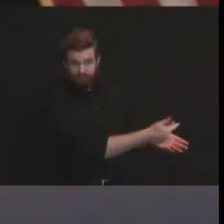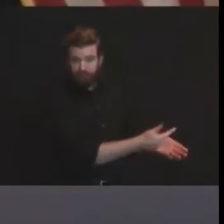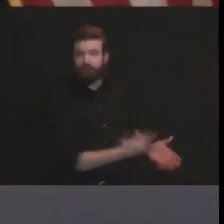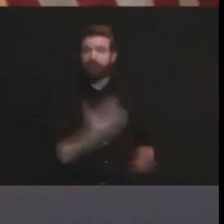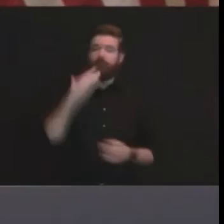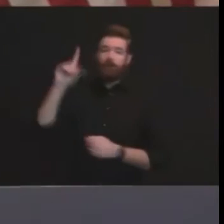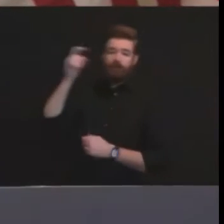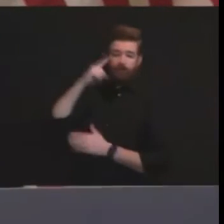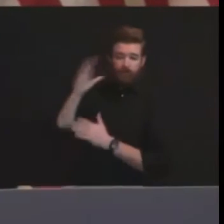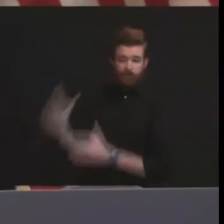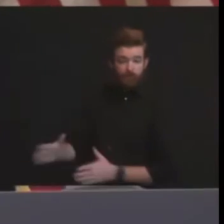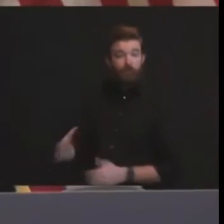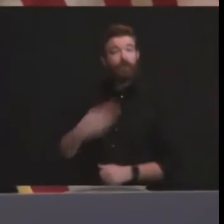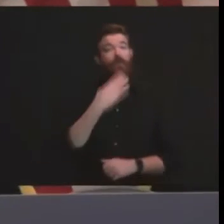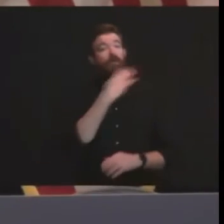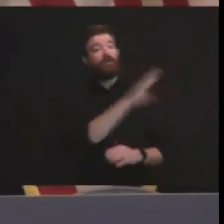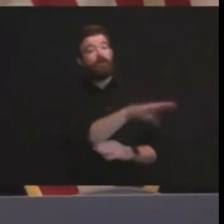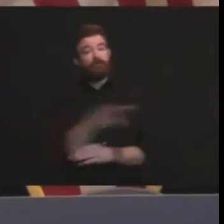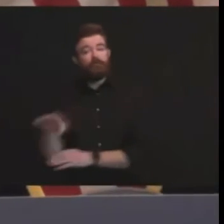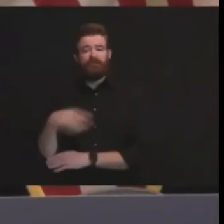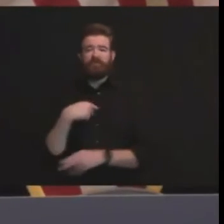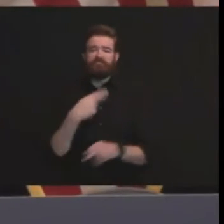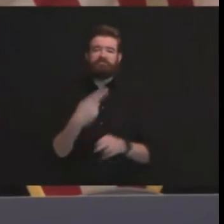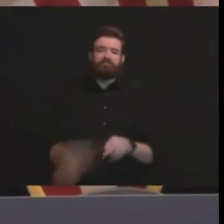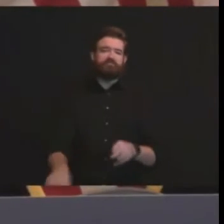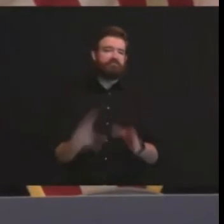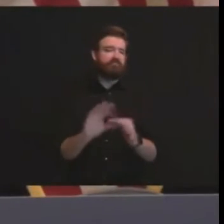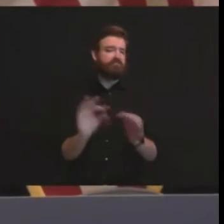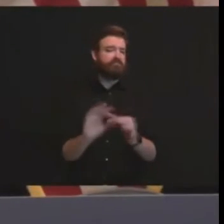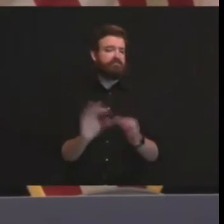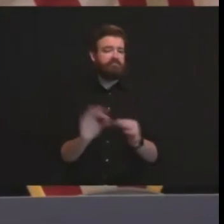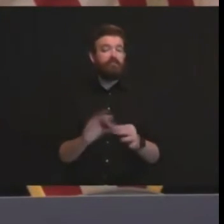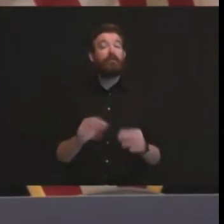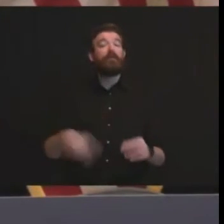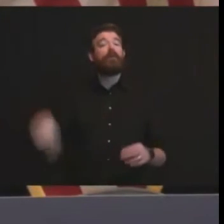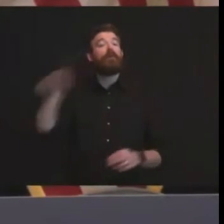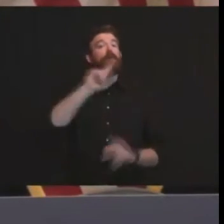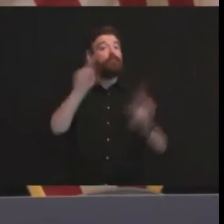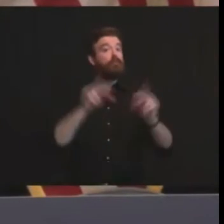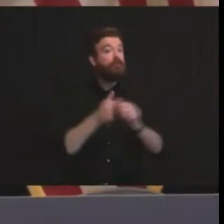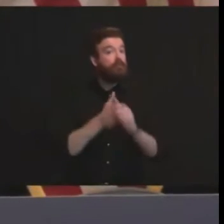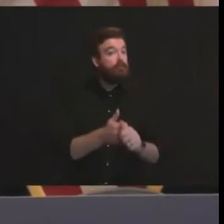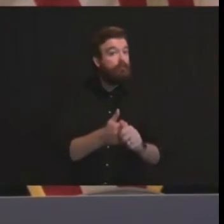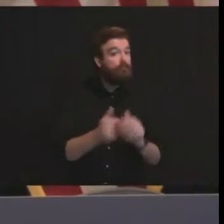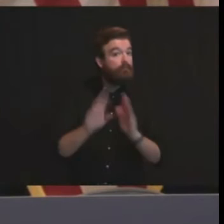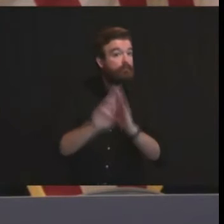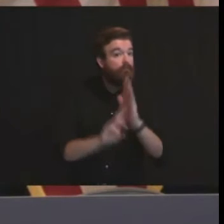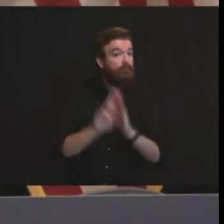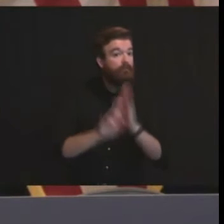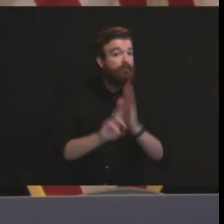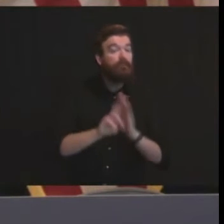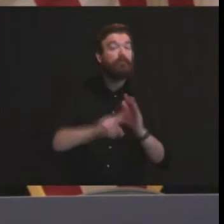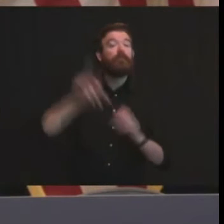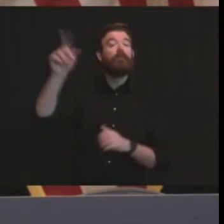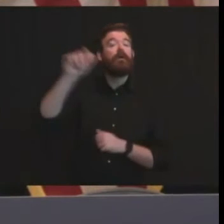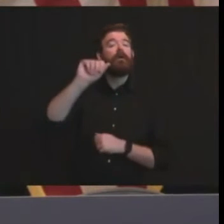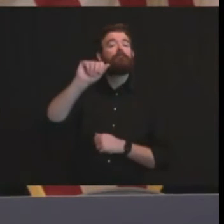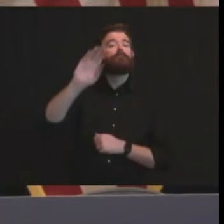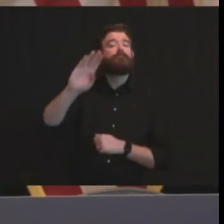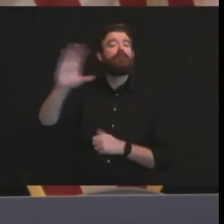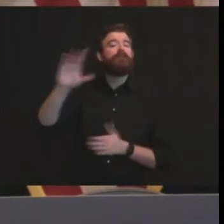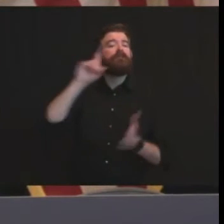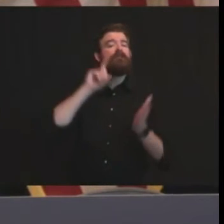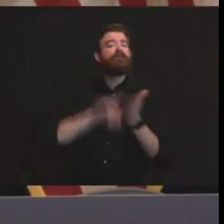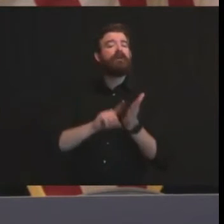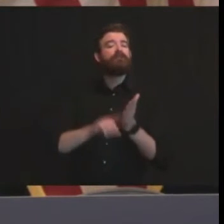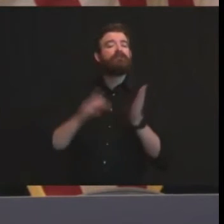afternoon just very briefly on compliance uh abc investigators in partnership with division of criminal justice investigators went out last